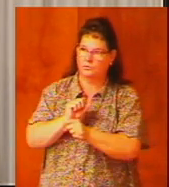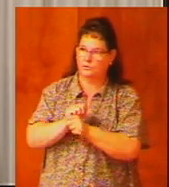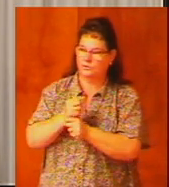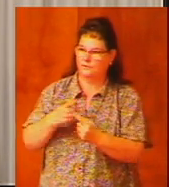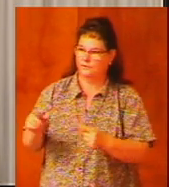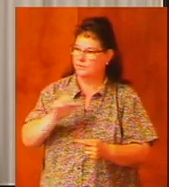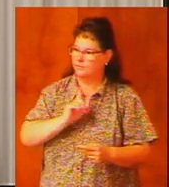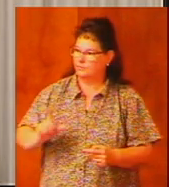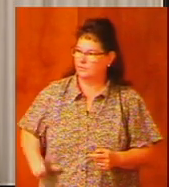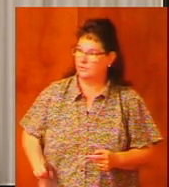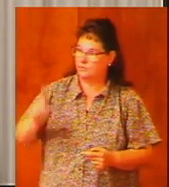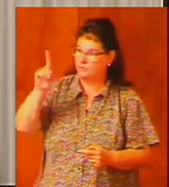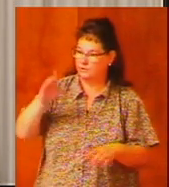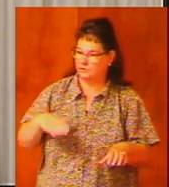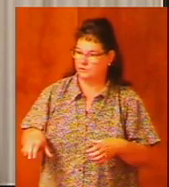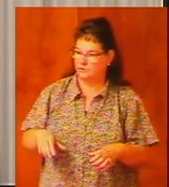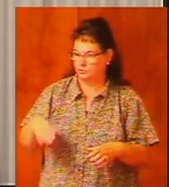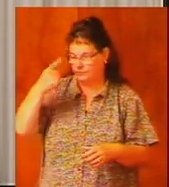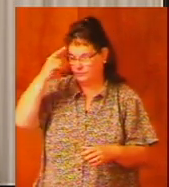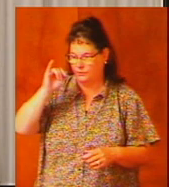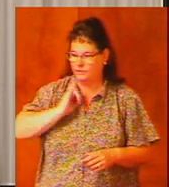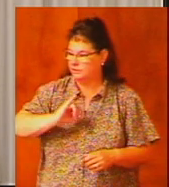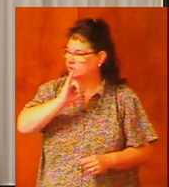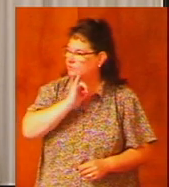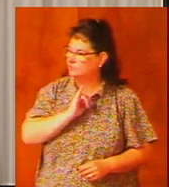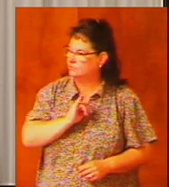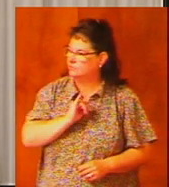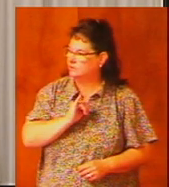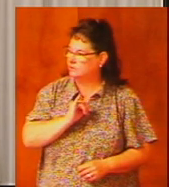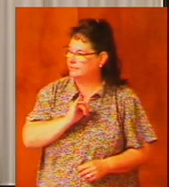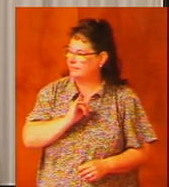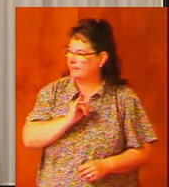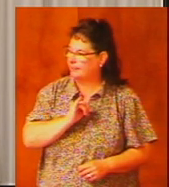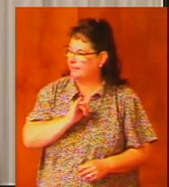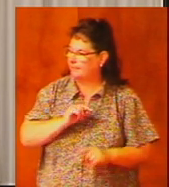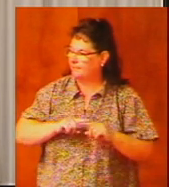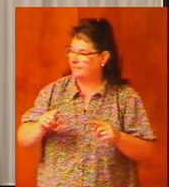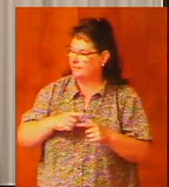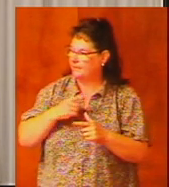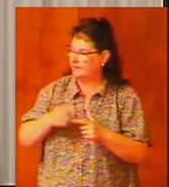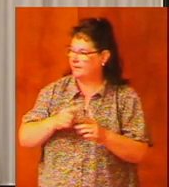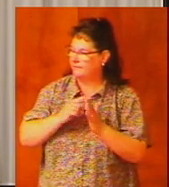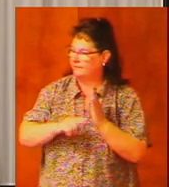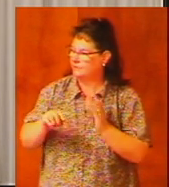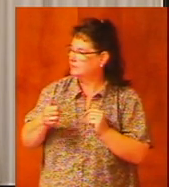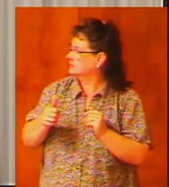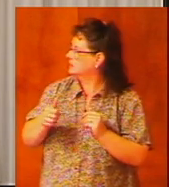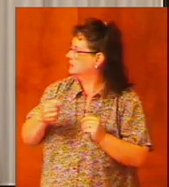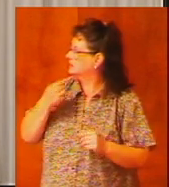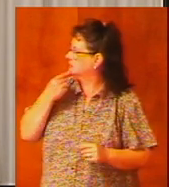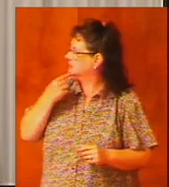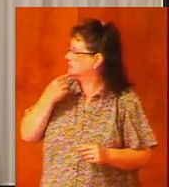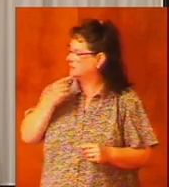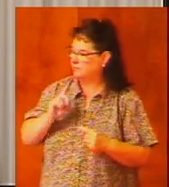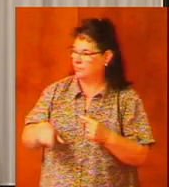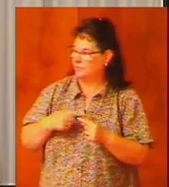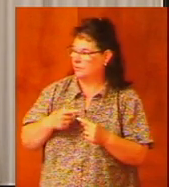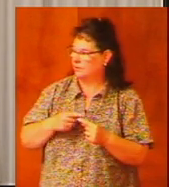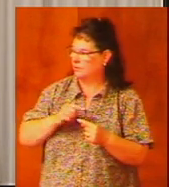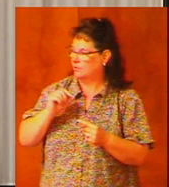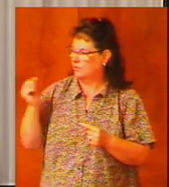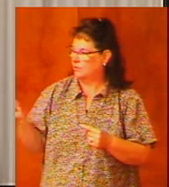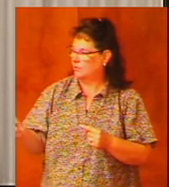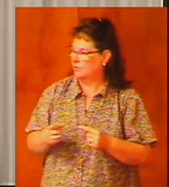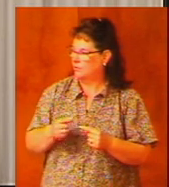which he had done for Israel. But then verse 10 says, When all